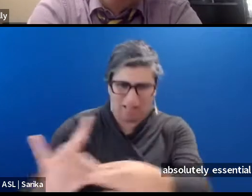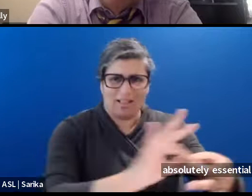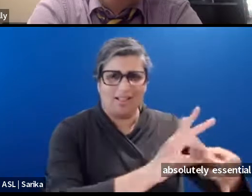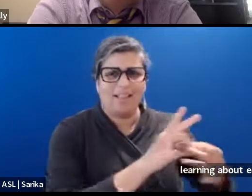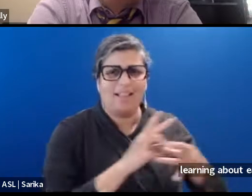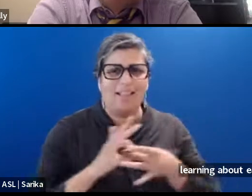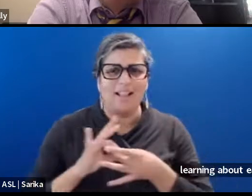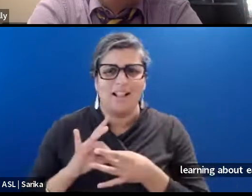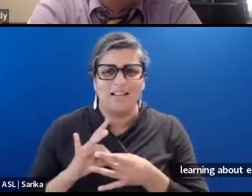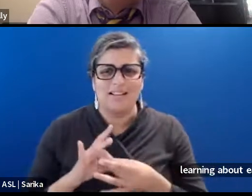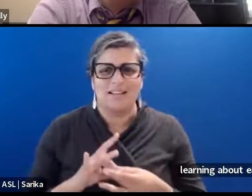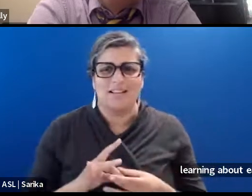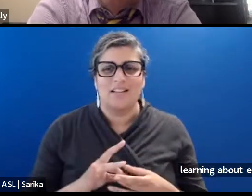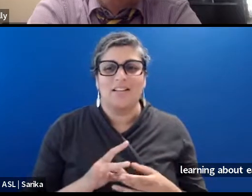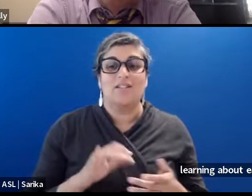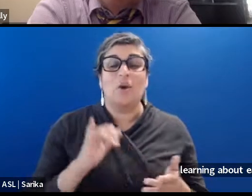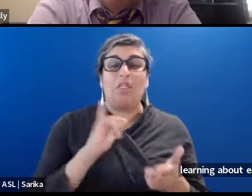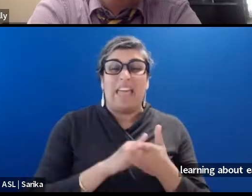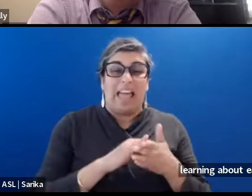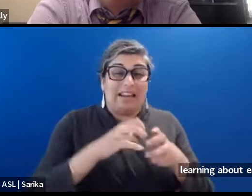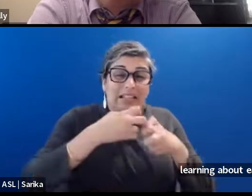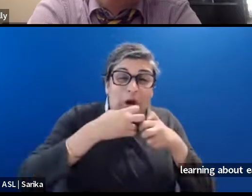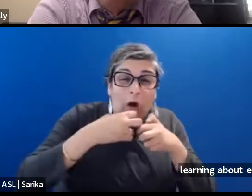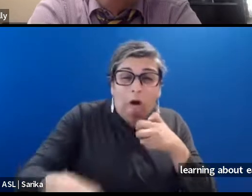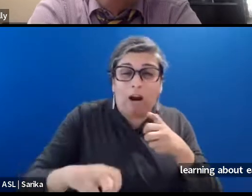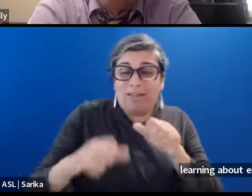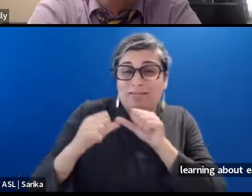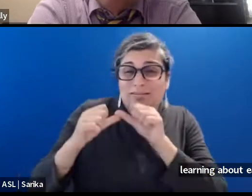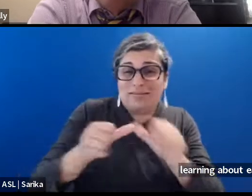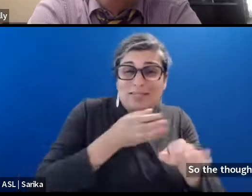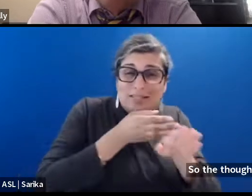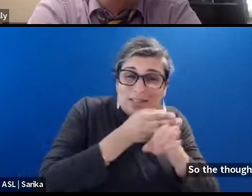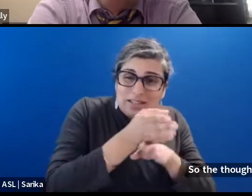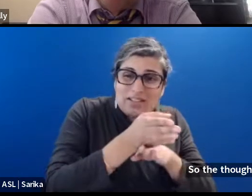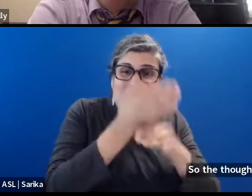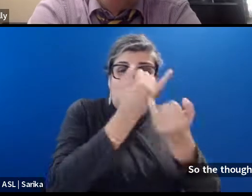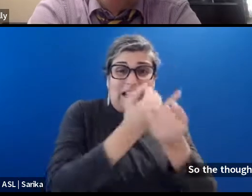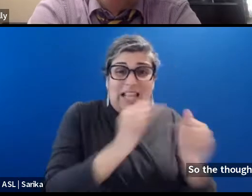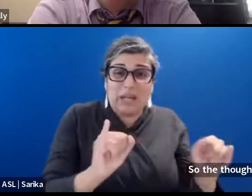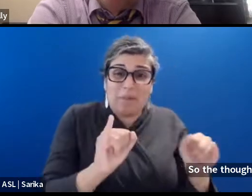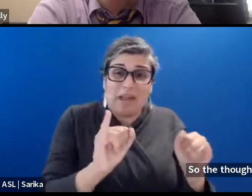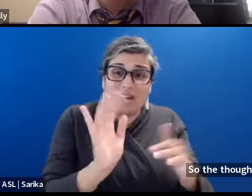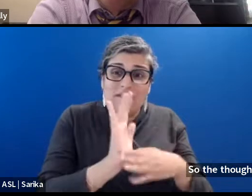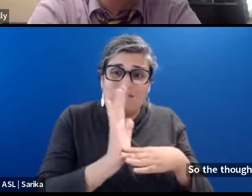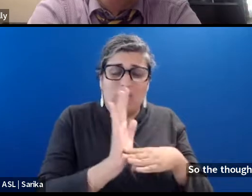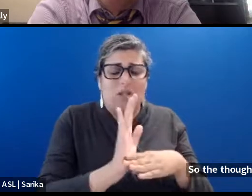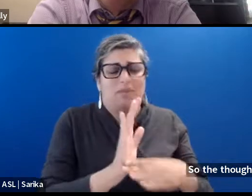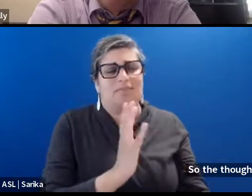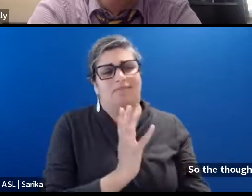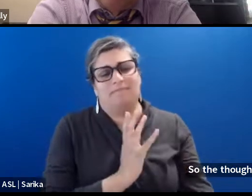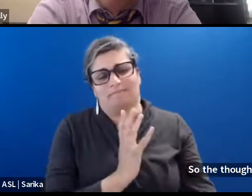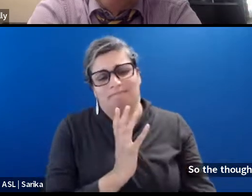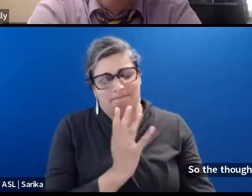that it is so hard to sustain a career in independent film is just a really